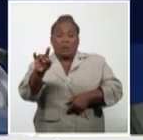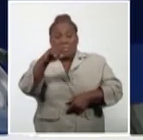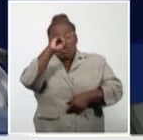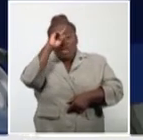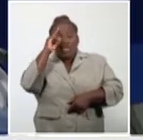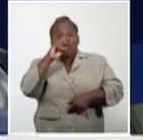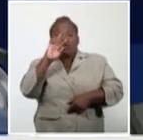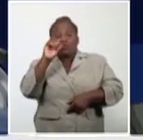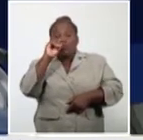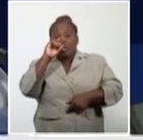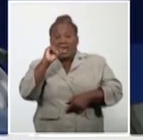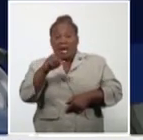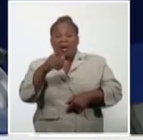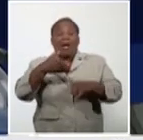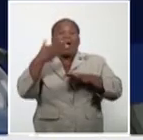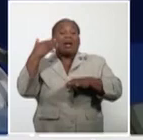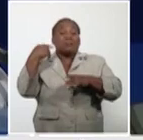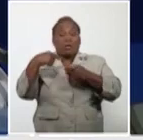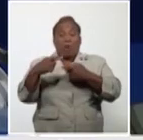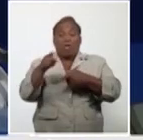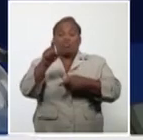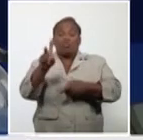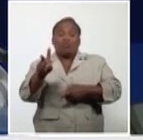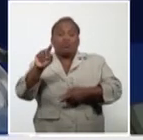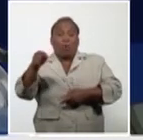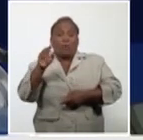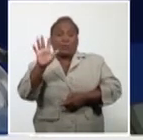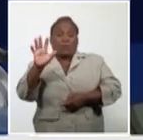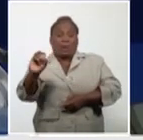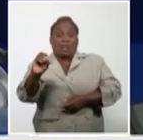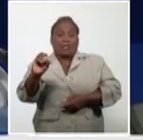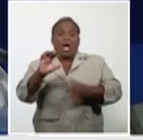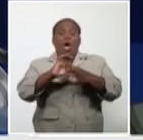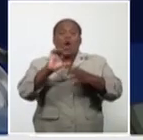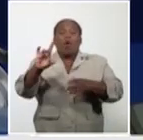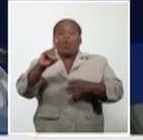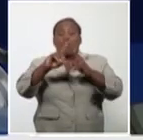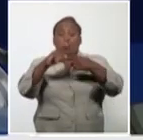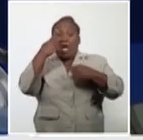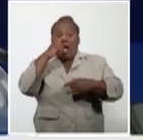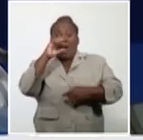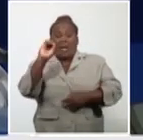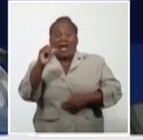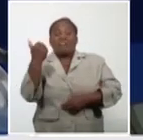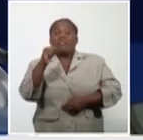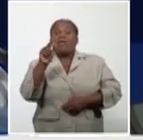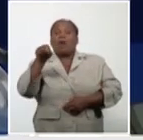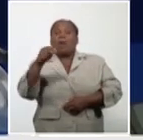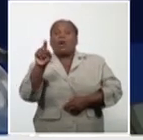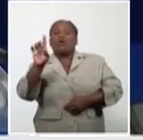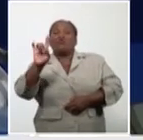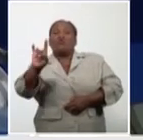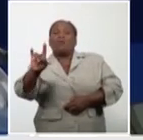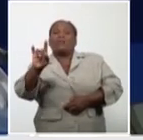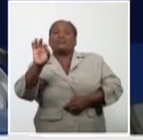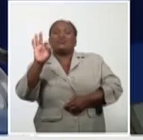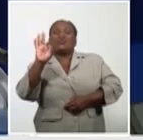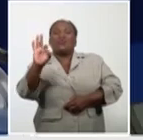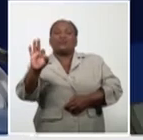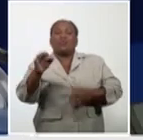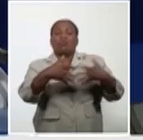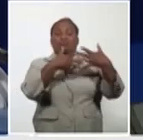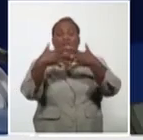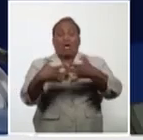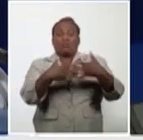Barbuda with 12.52, Guiana with 10.98, United States with 5.89,